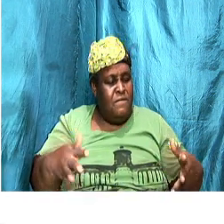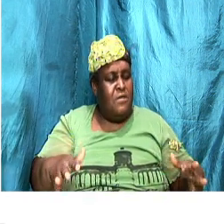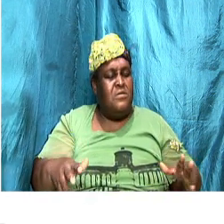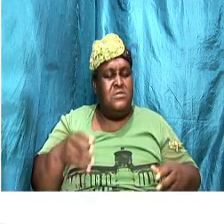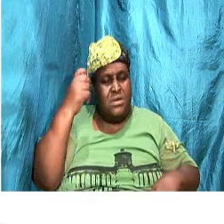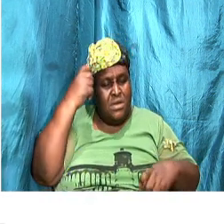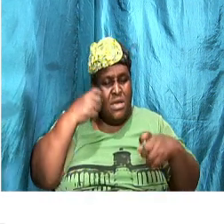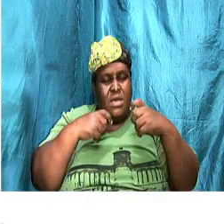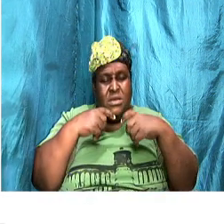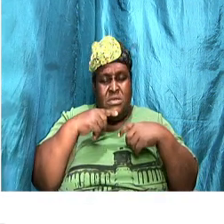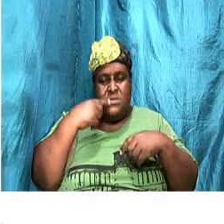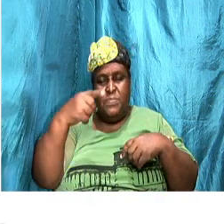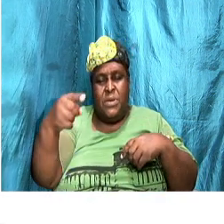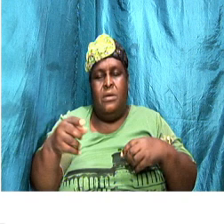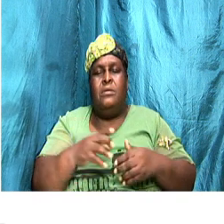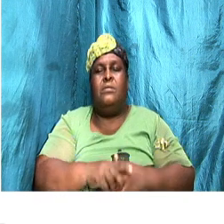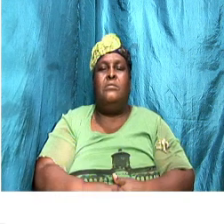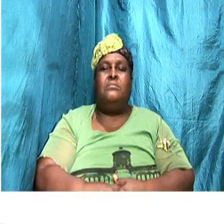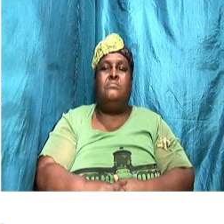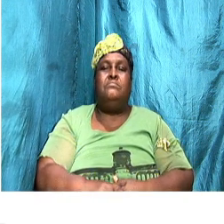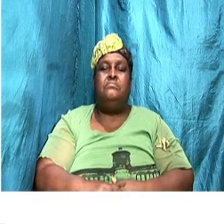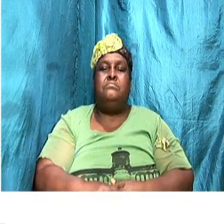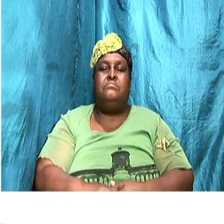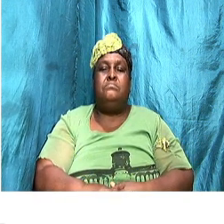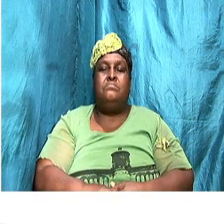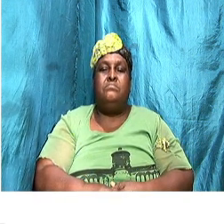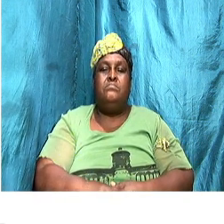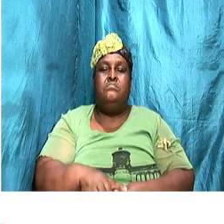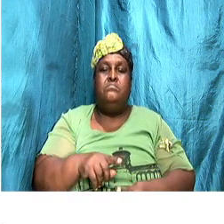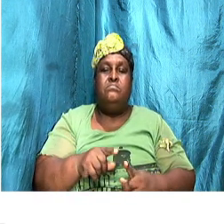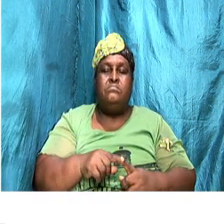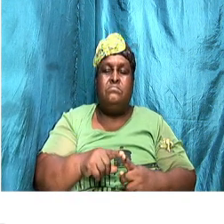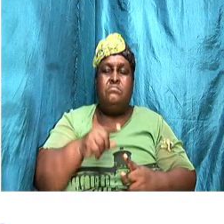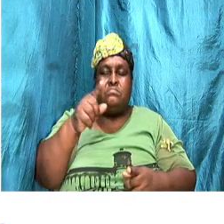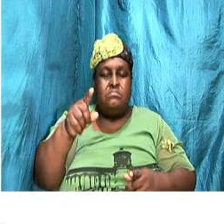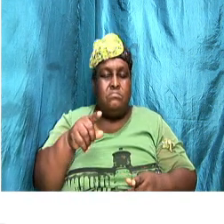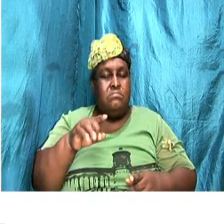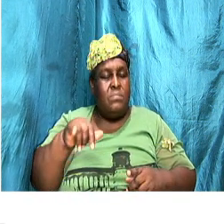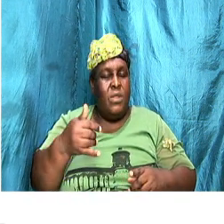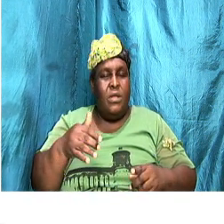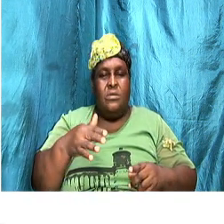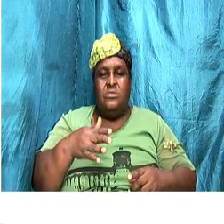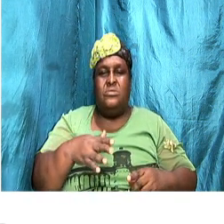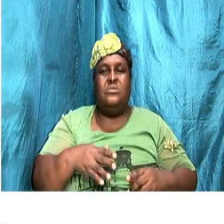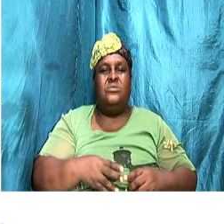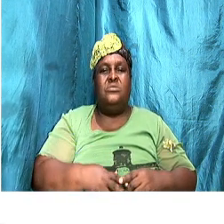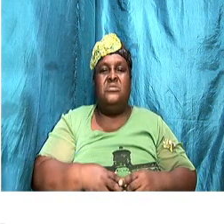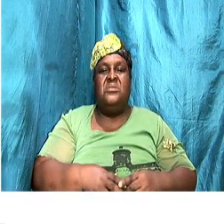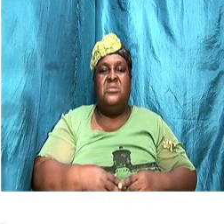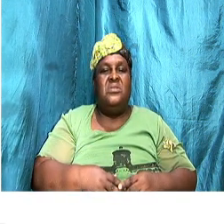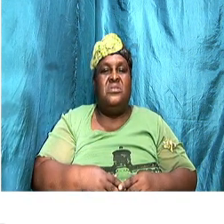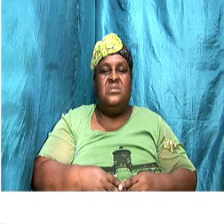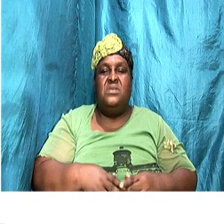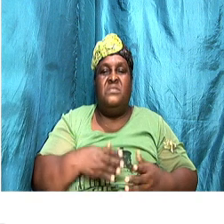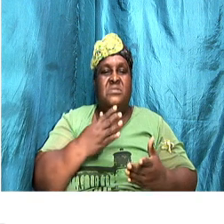this might seem nearly impossible when you feel like you just have to jump in